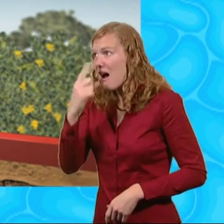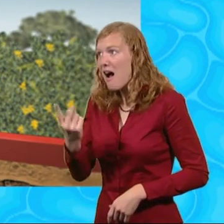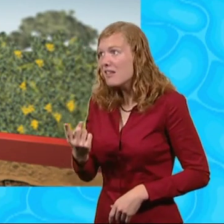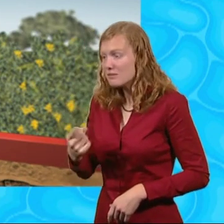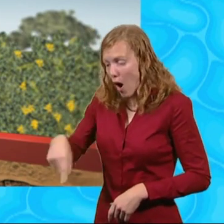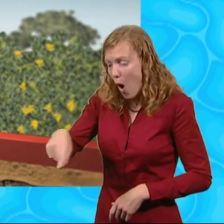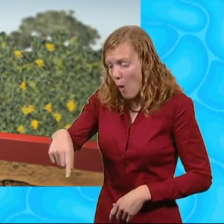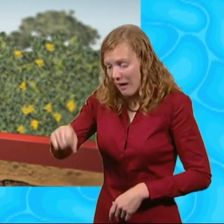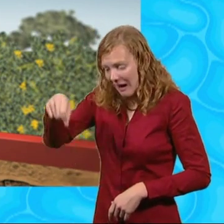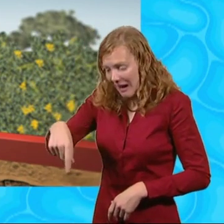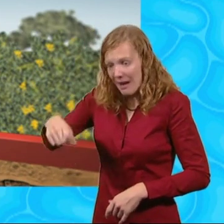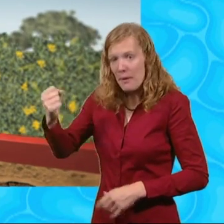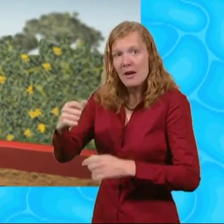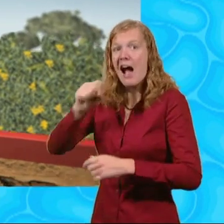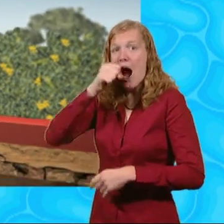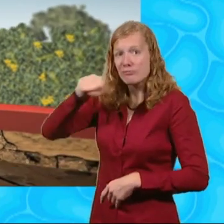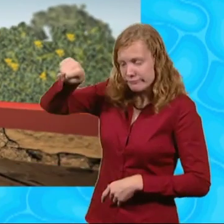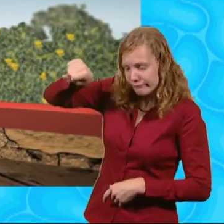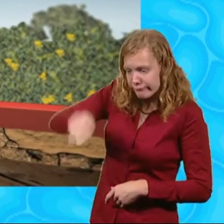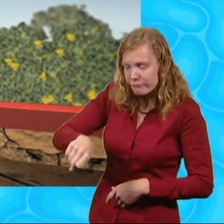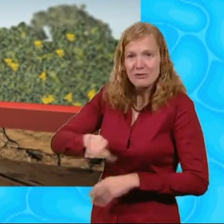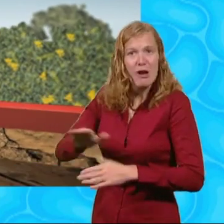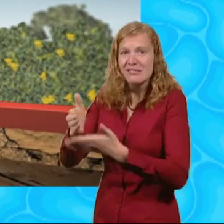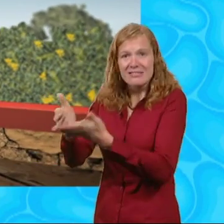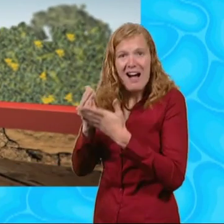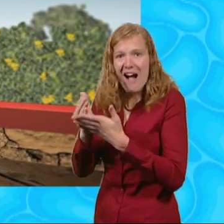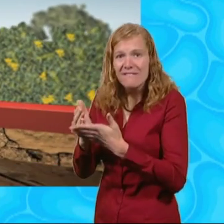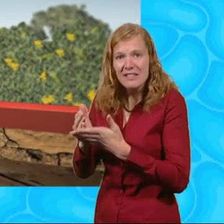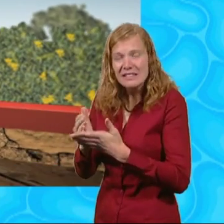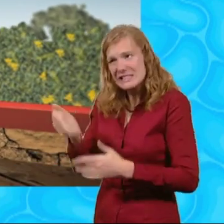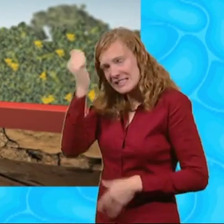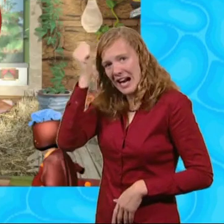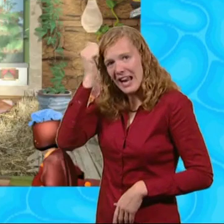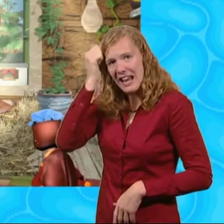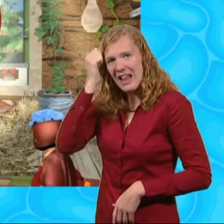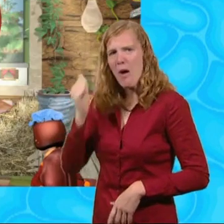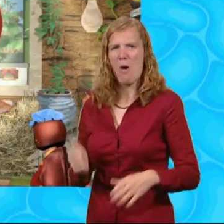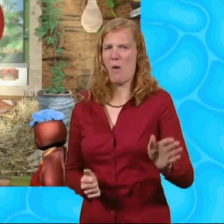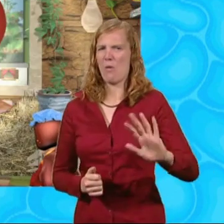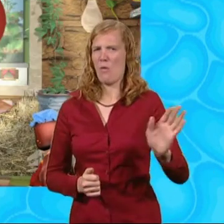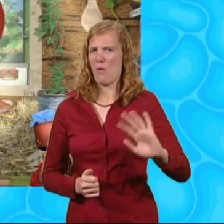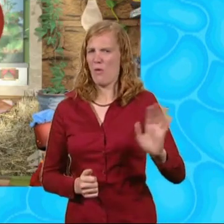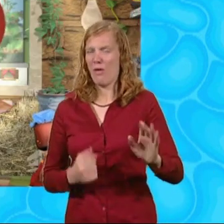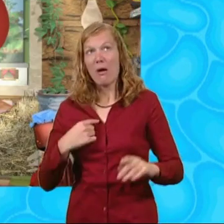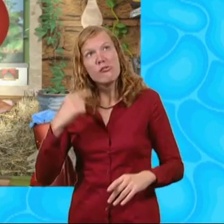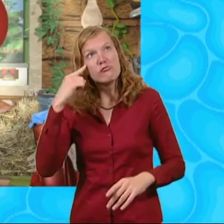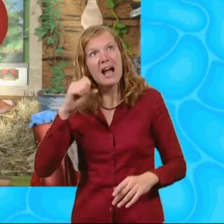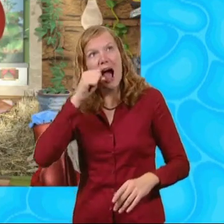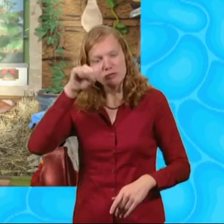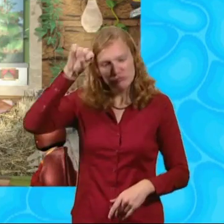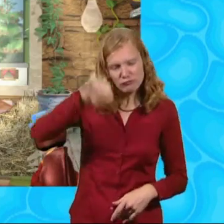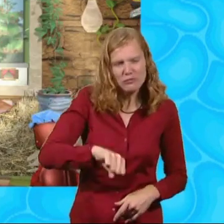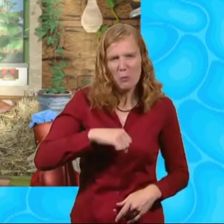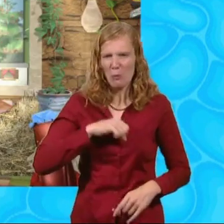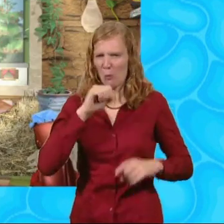It's not practical. Or safe. And possibly silly. That's not quite what I had in mind.